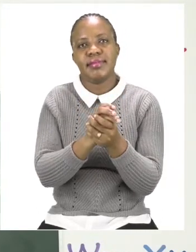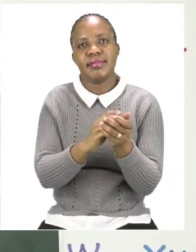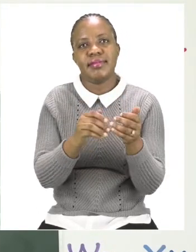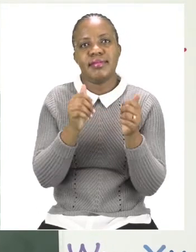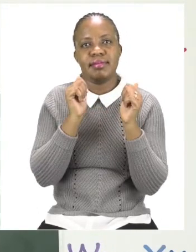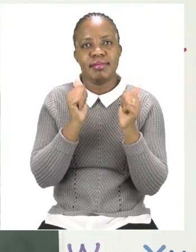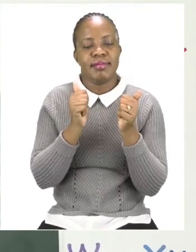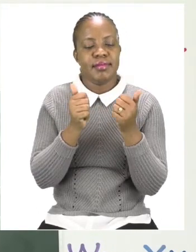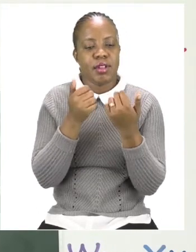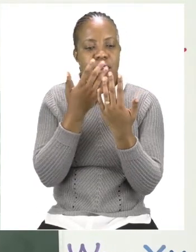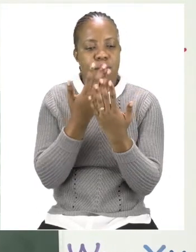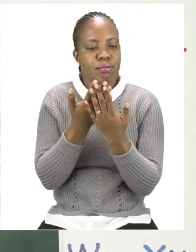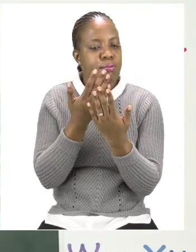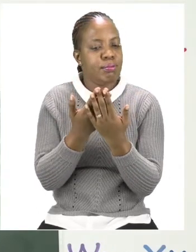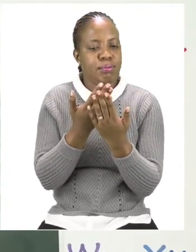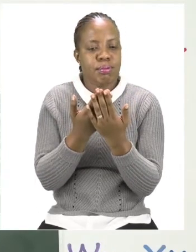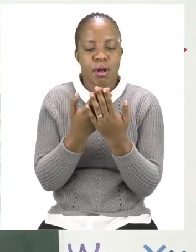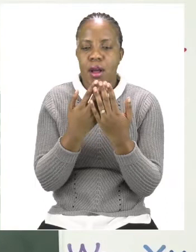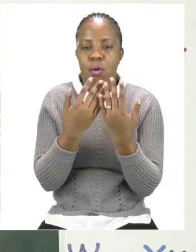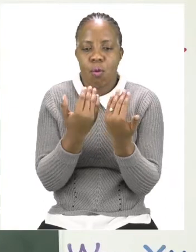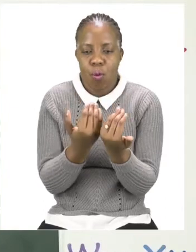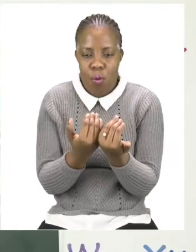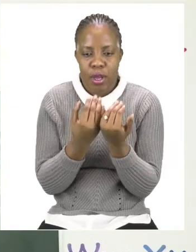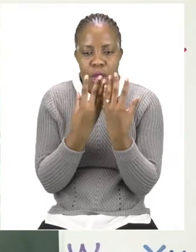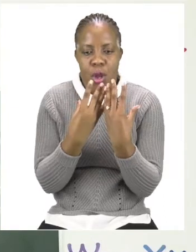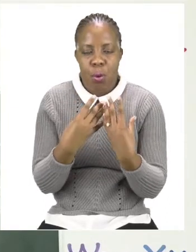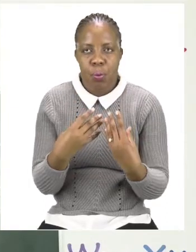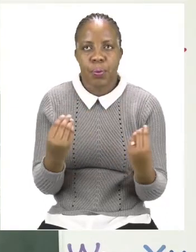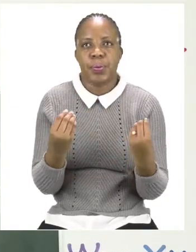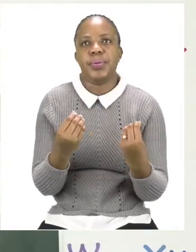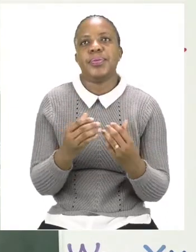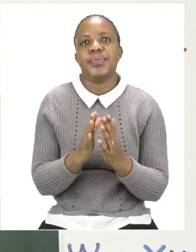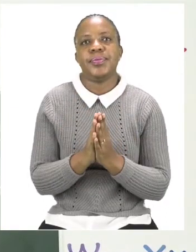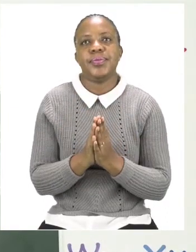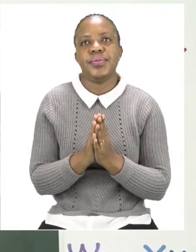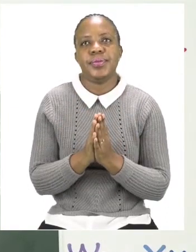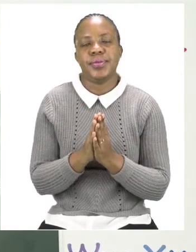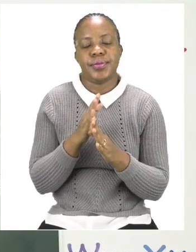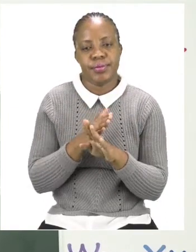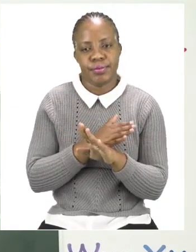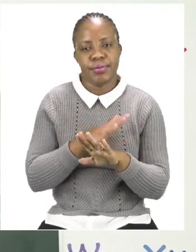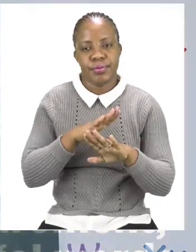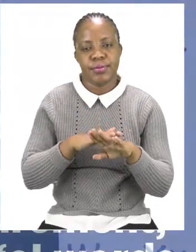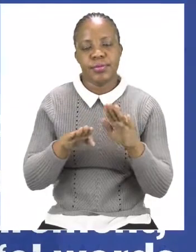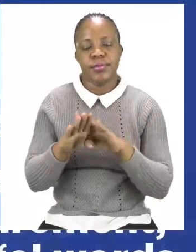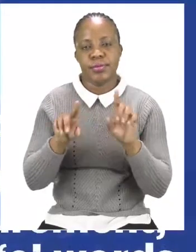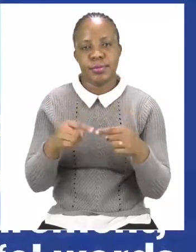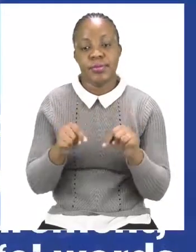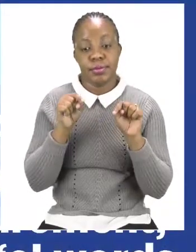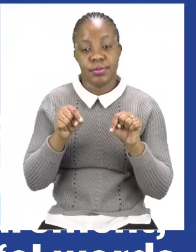Make sure that your hands are dry before you touch anything else. For today's lesson